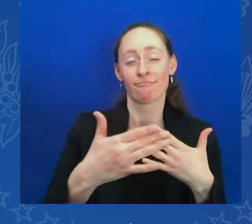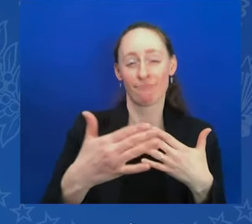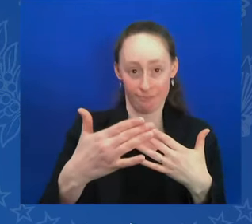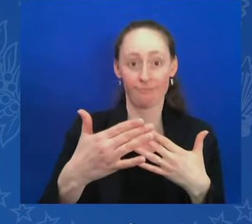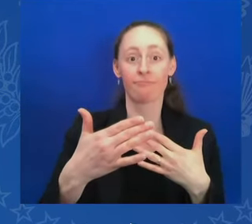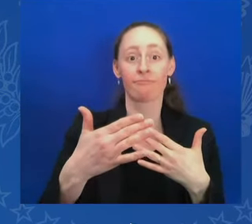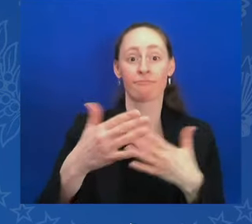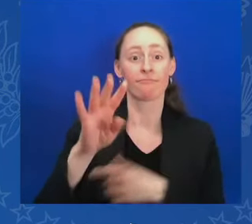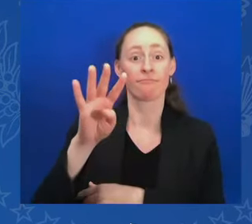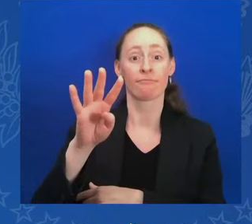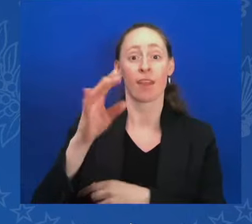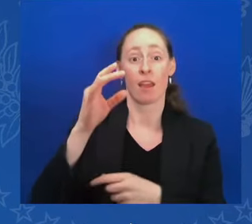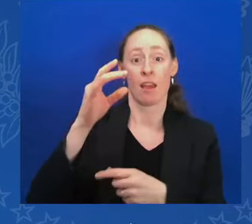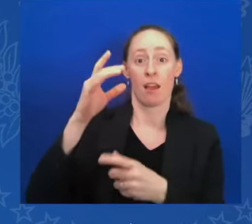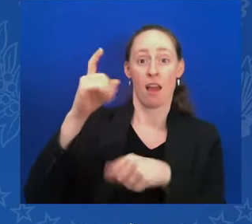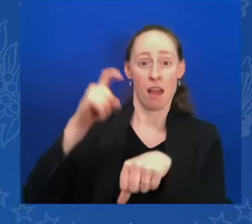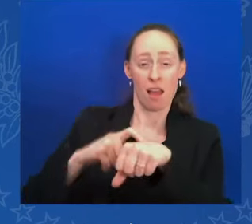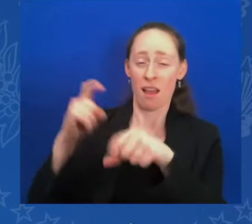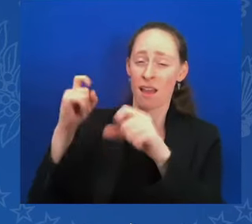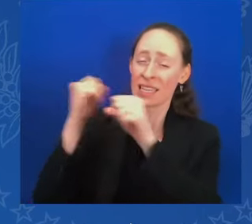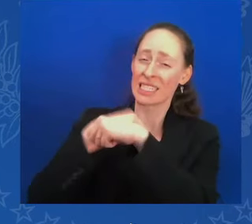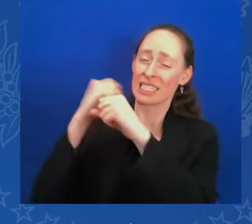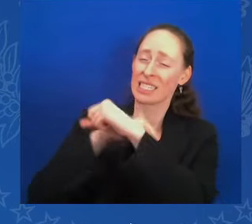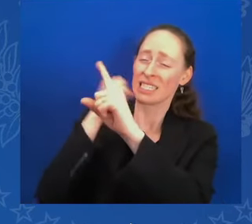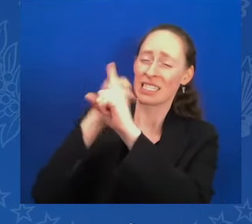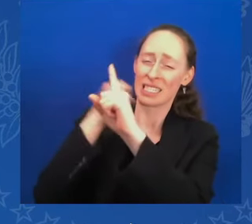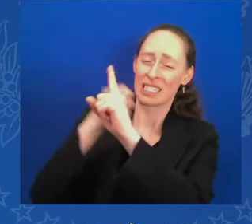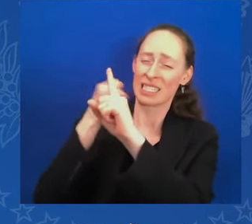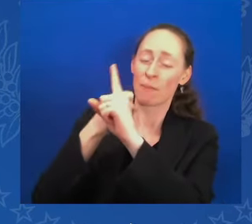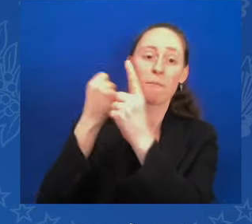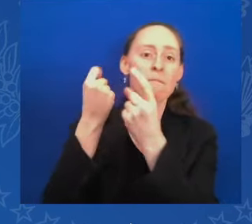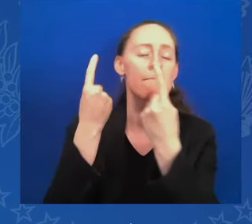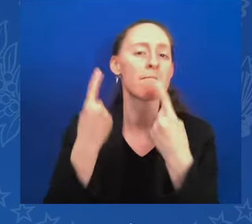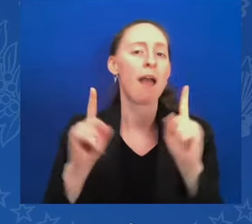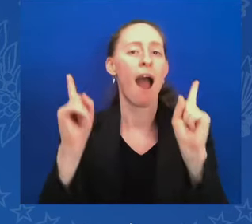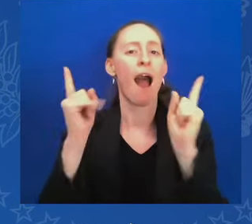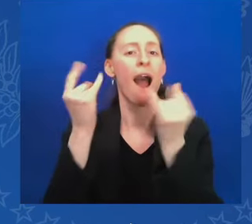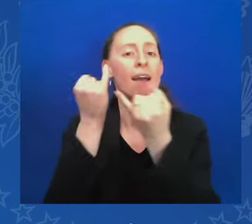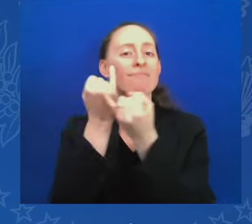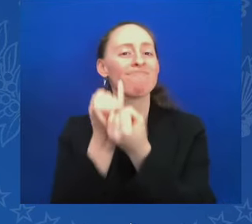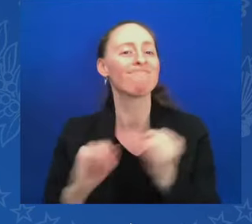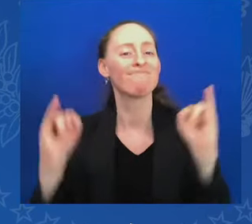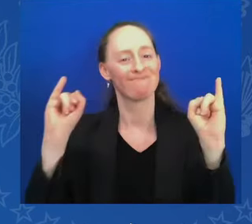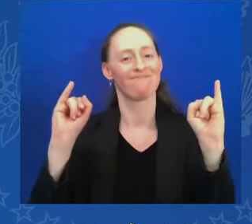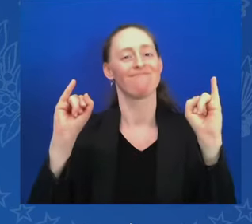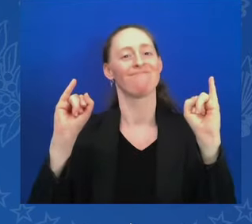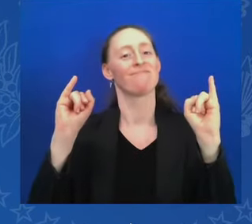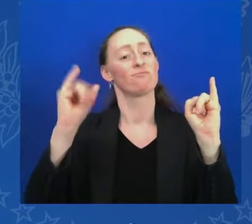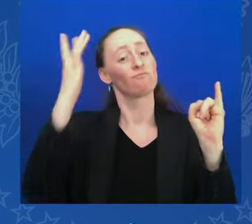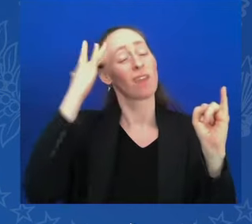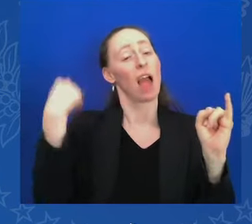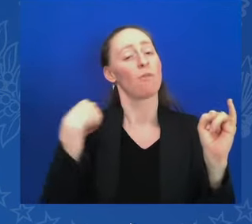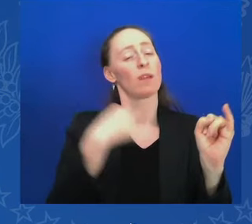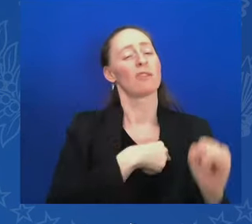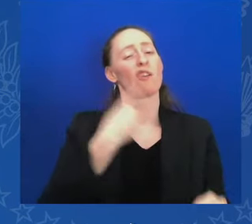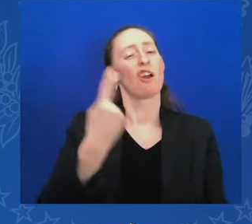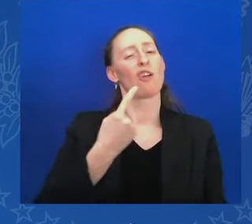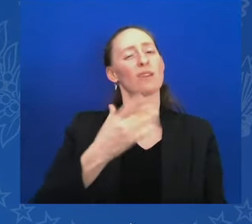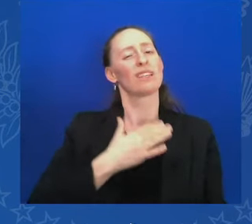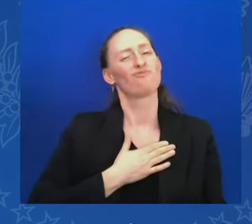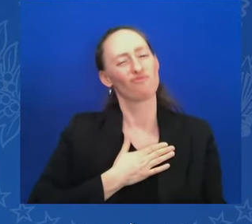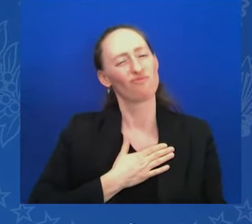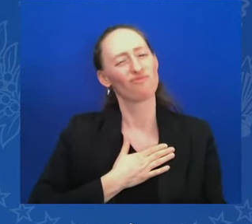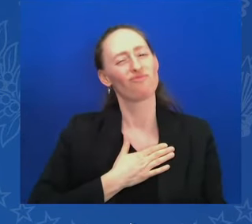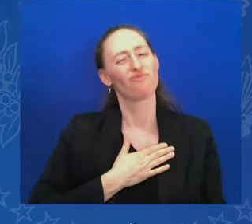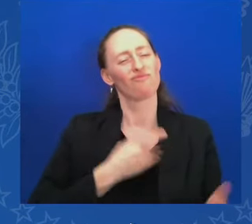the anniversary of Greece in — Greece independence is a special day in America as well. Our nations are connected. We have